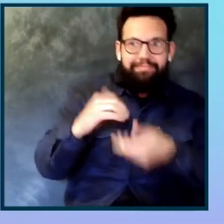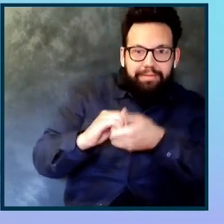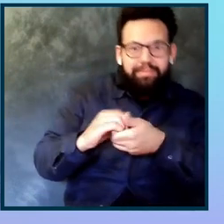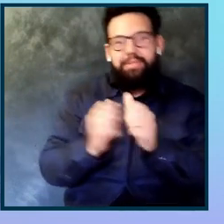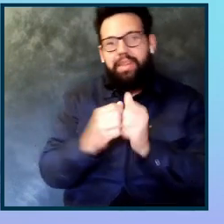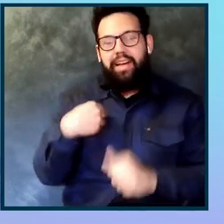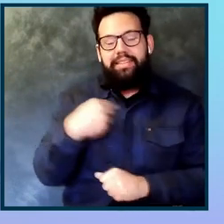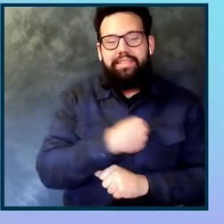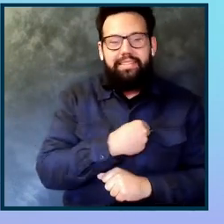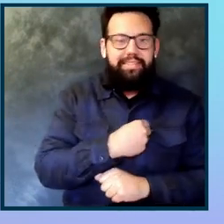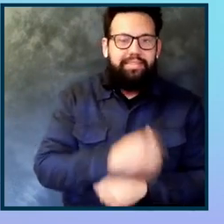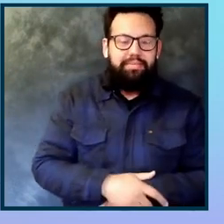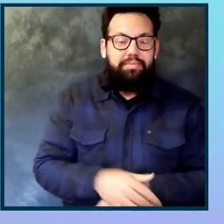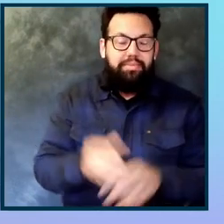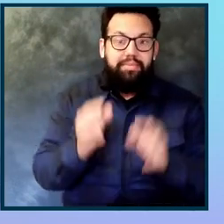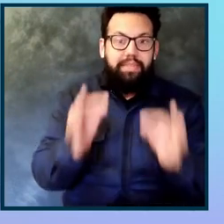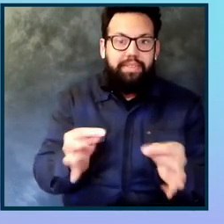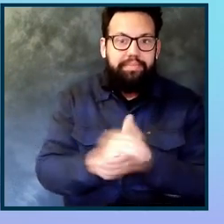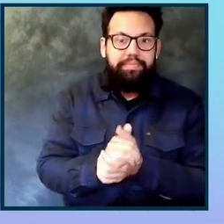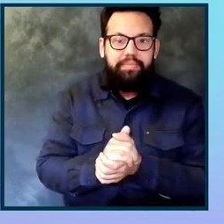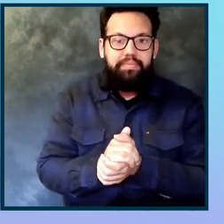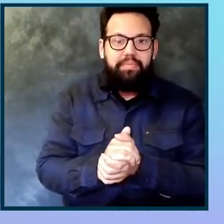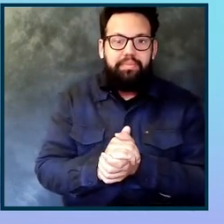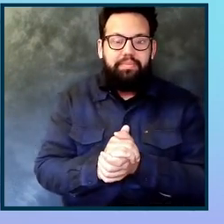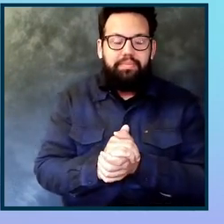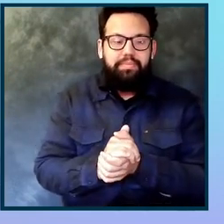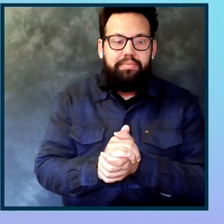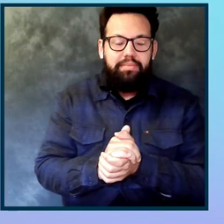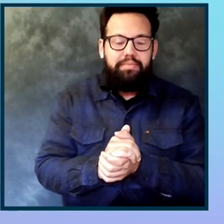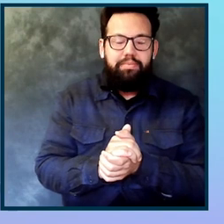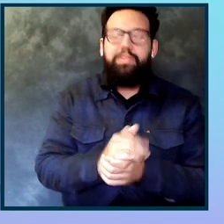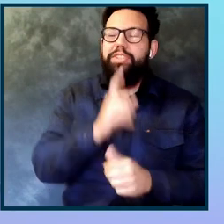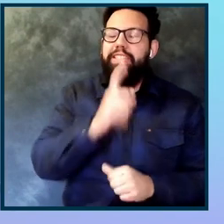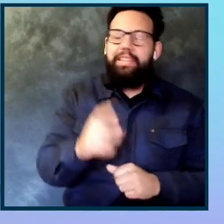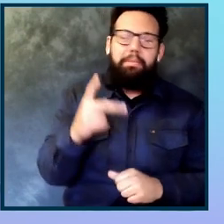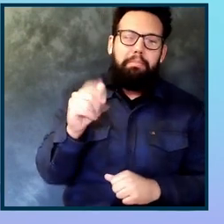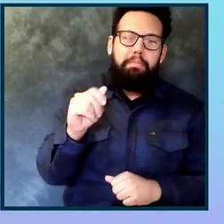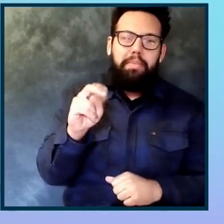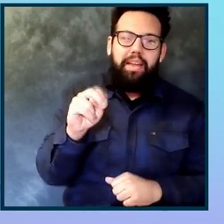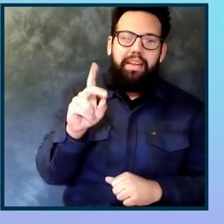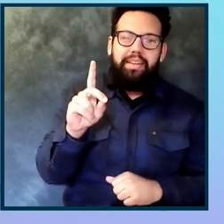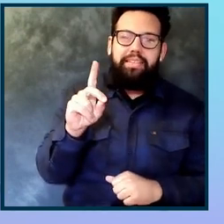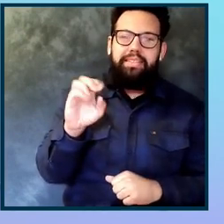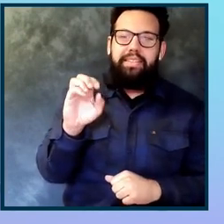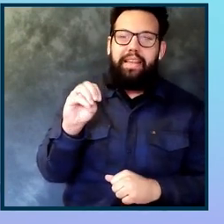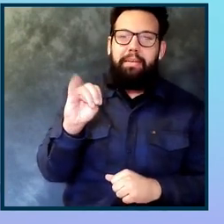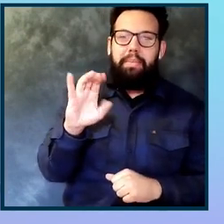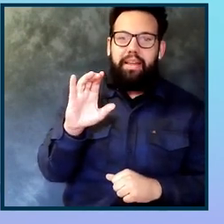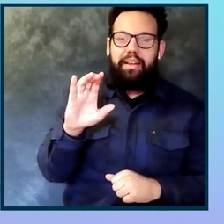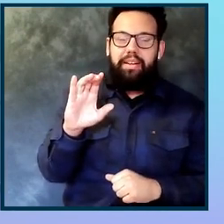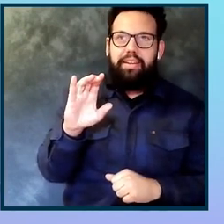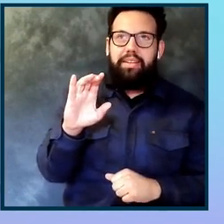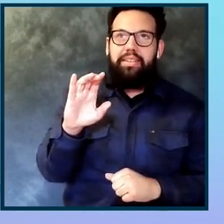I think the pandemic made us all realize that our digital lives are no